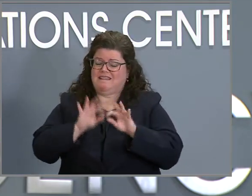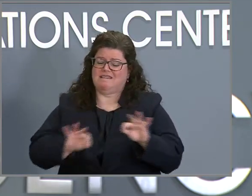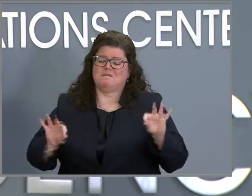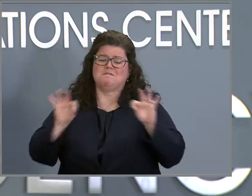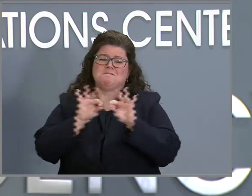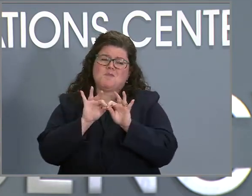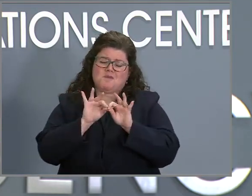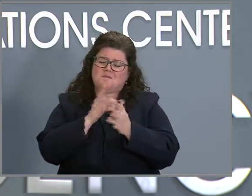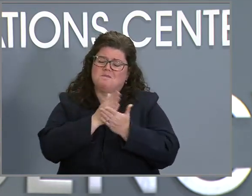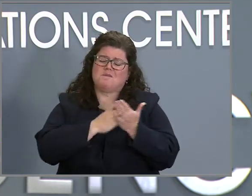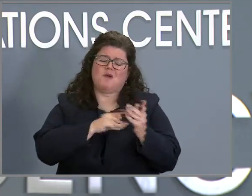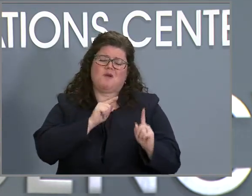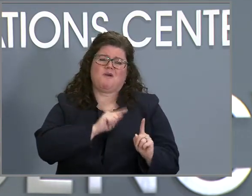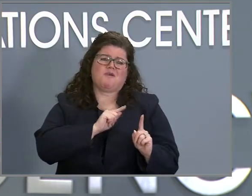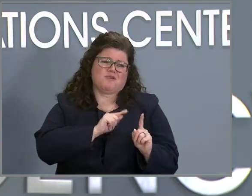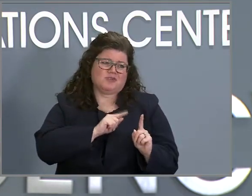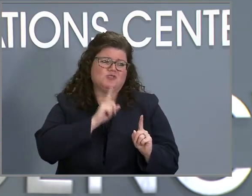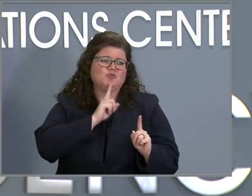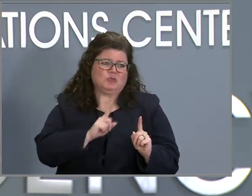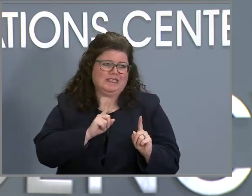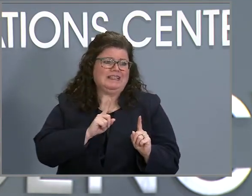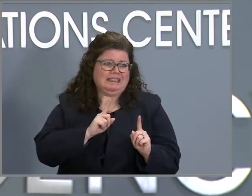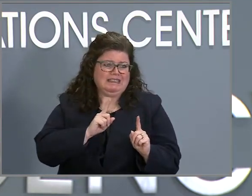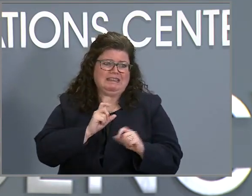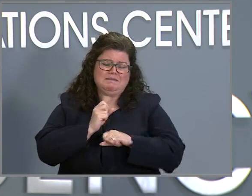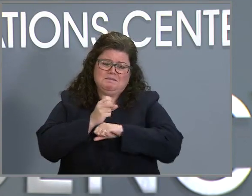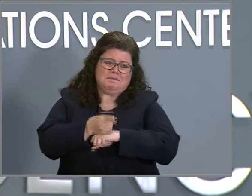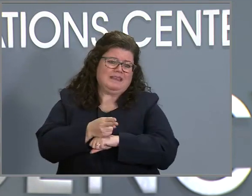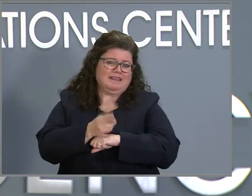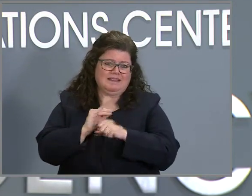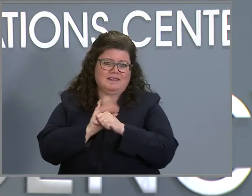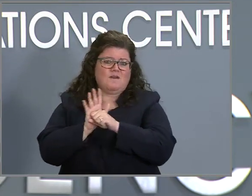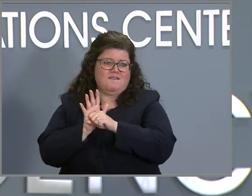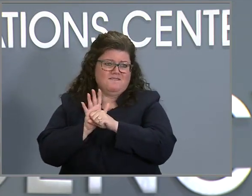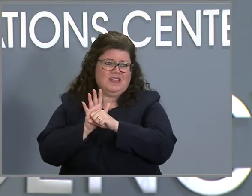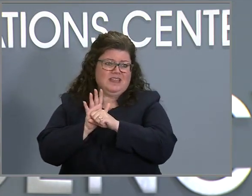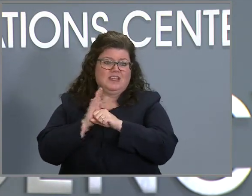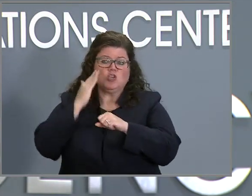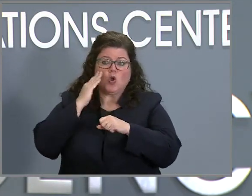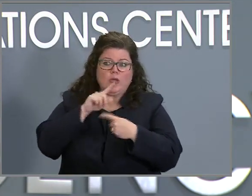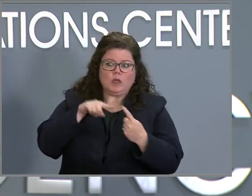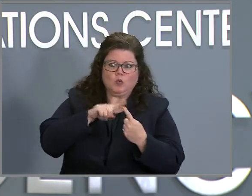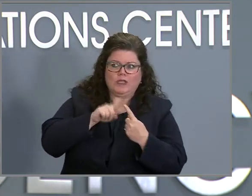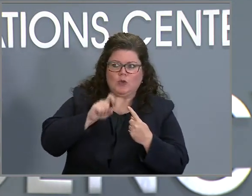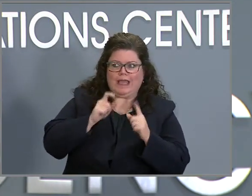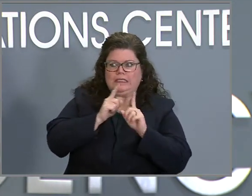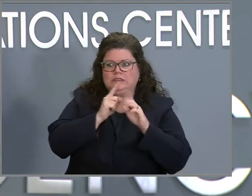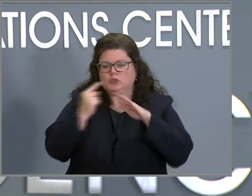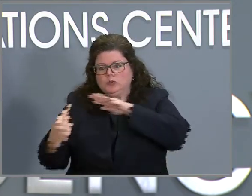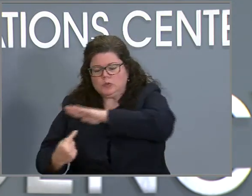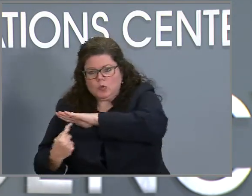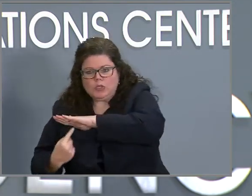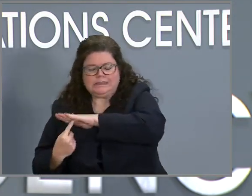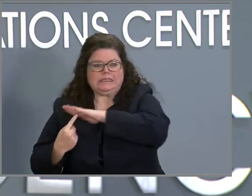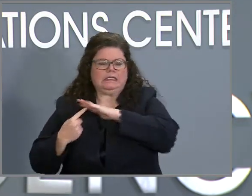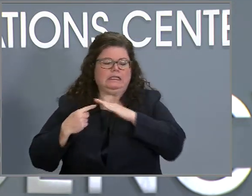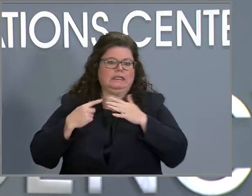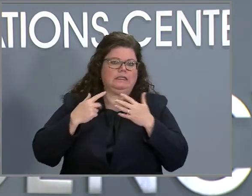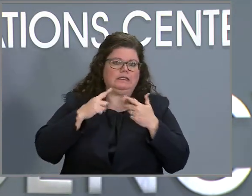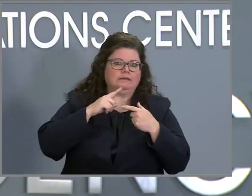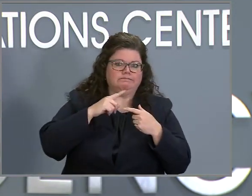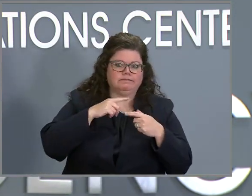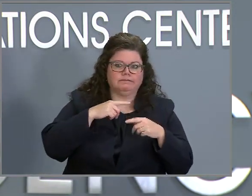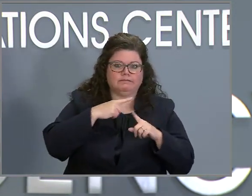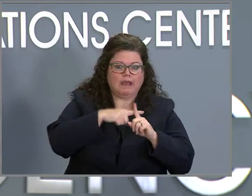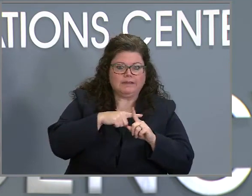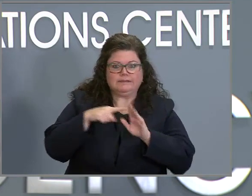of fighting this pandemic and knowing when do you need to stay away from other people. So we're going